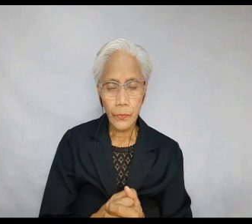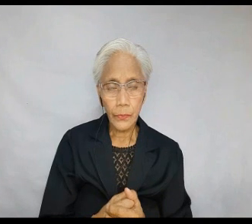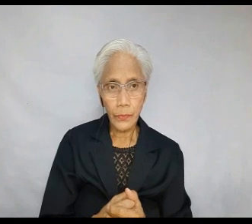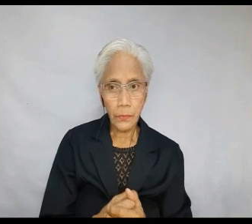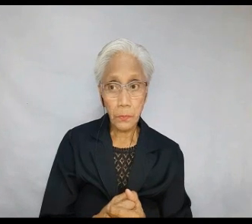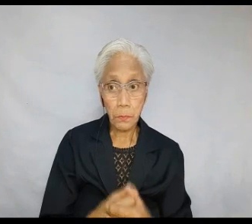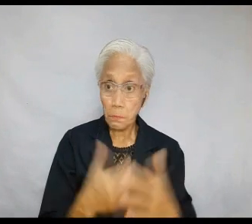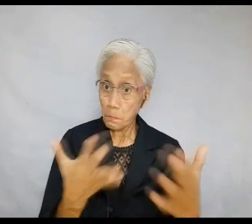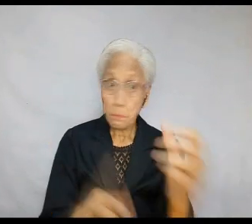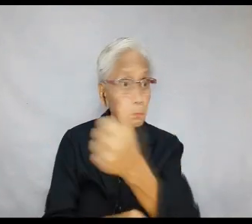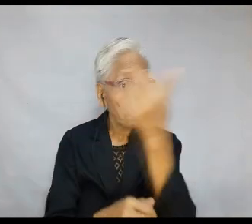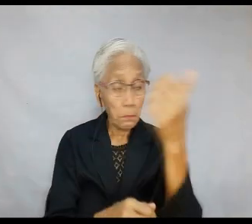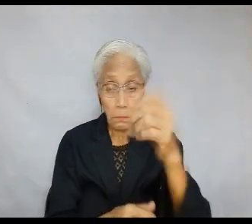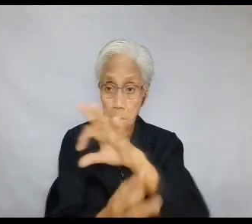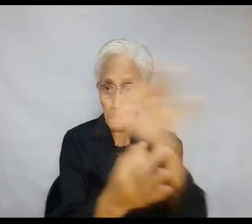of time.